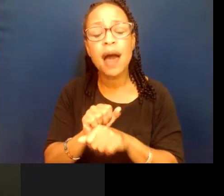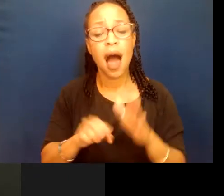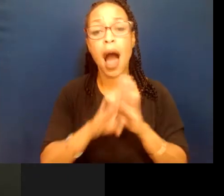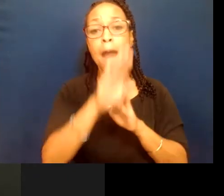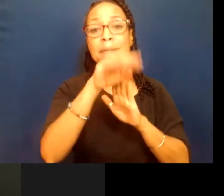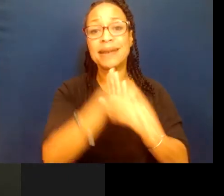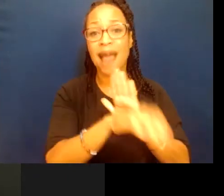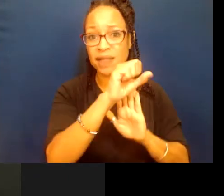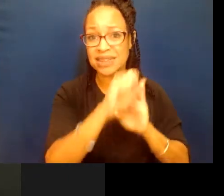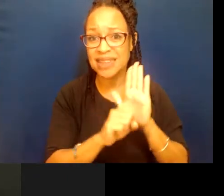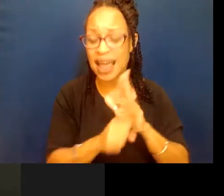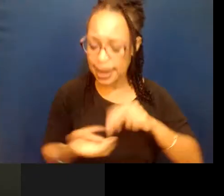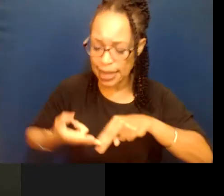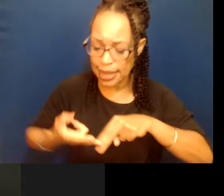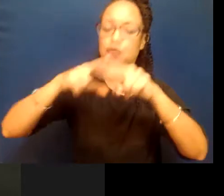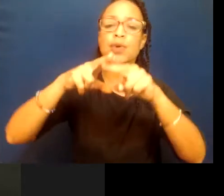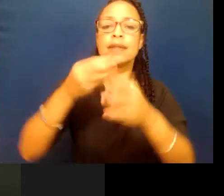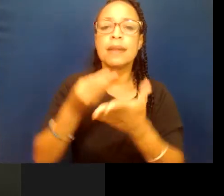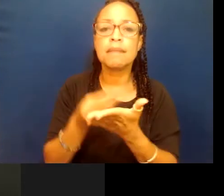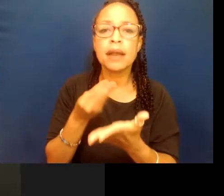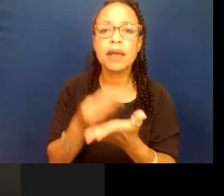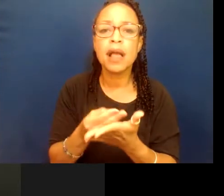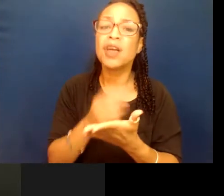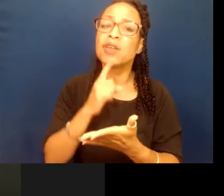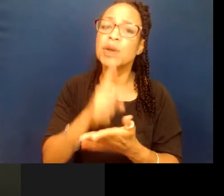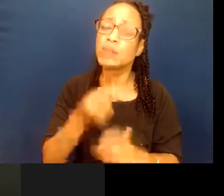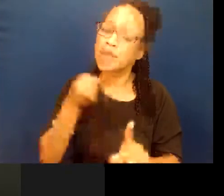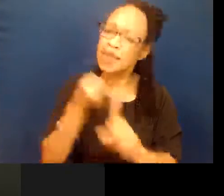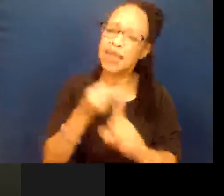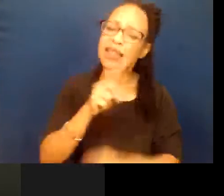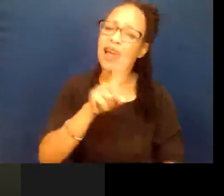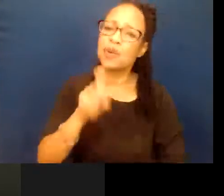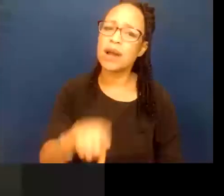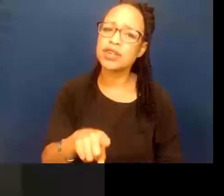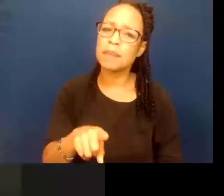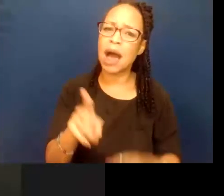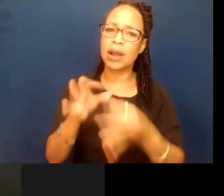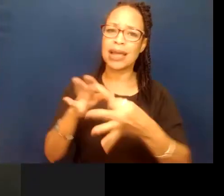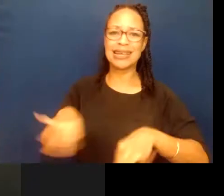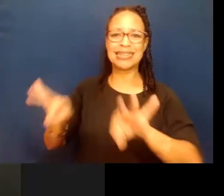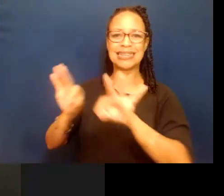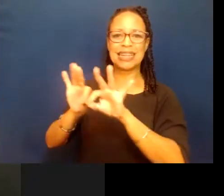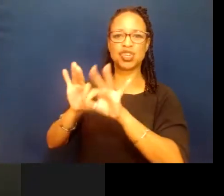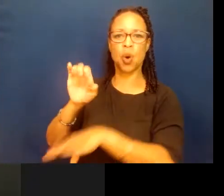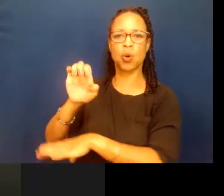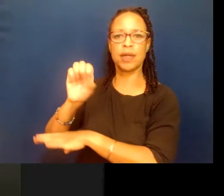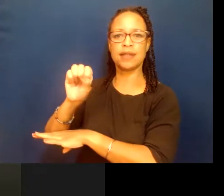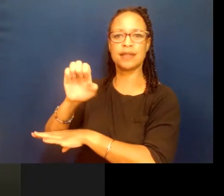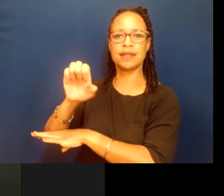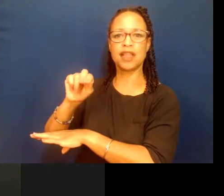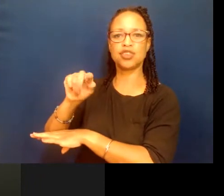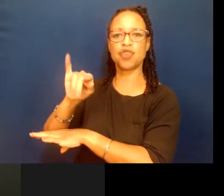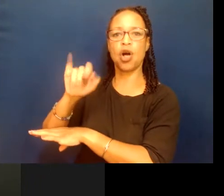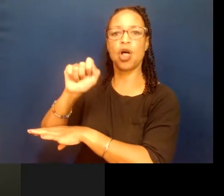wage increases, because we really drove this question about being essential, being an immigrant in this country, the